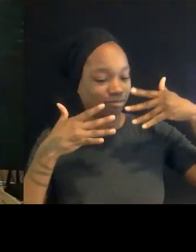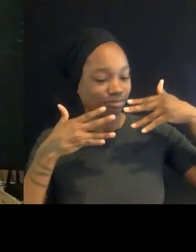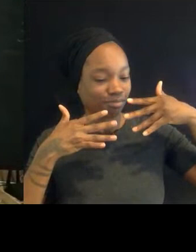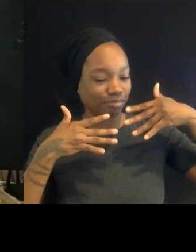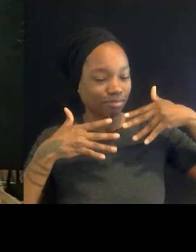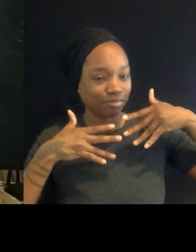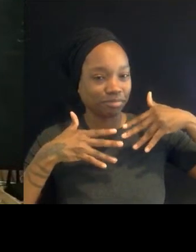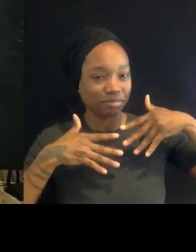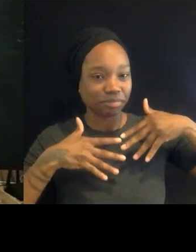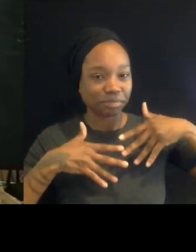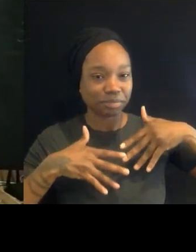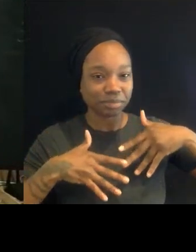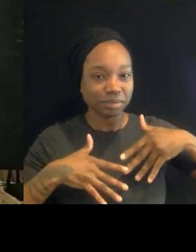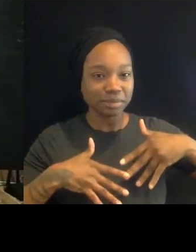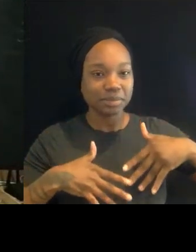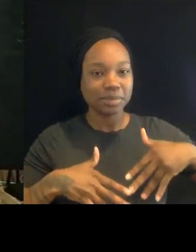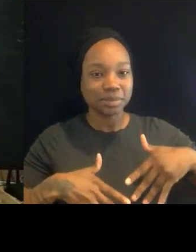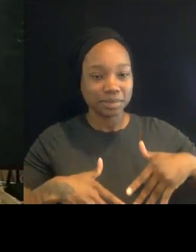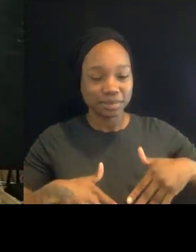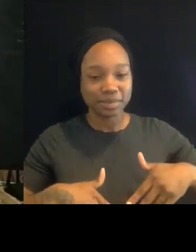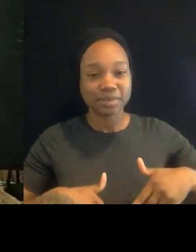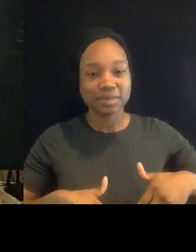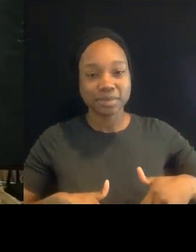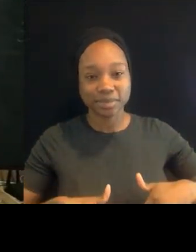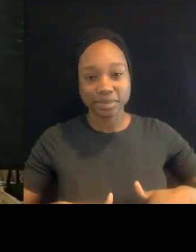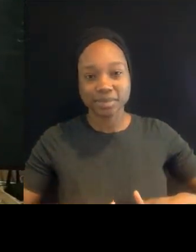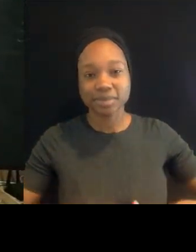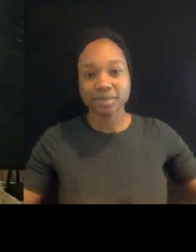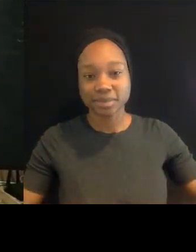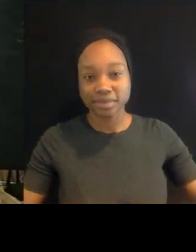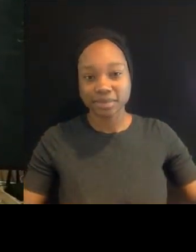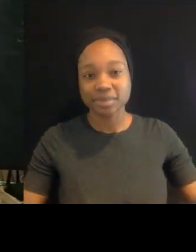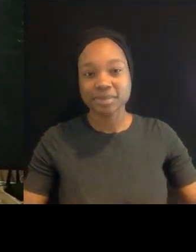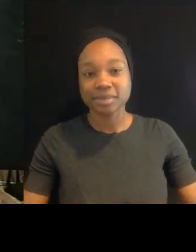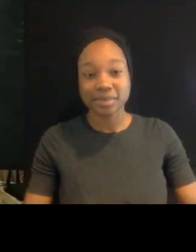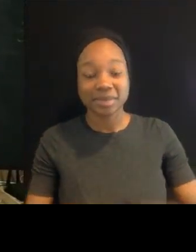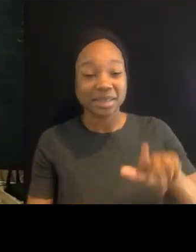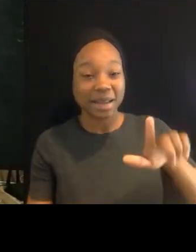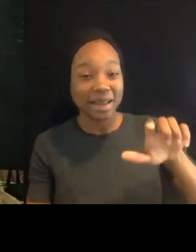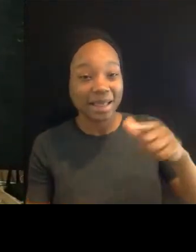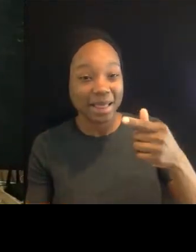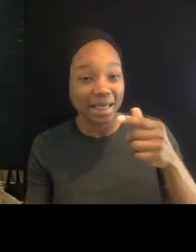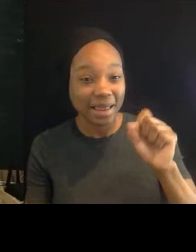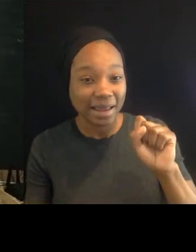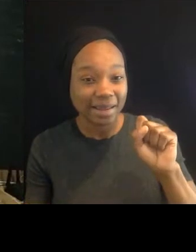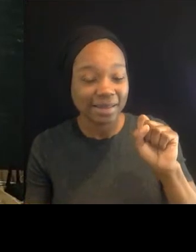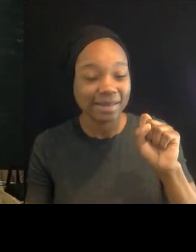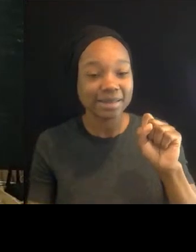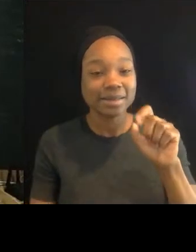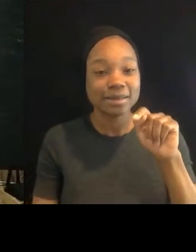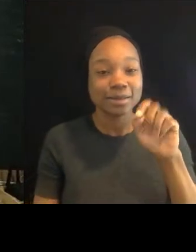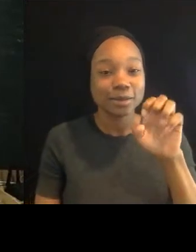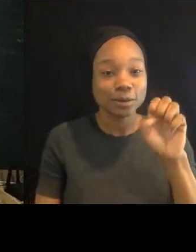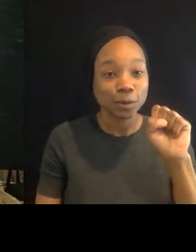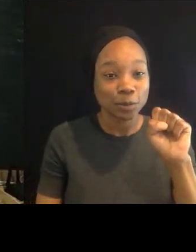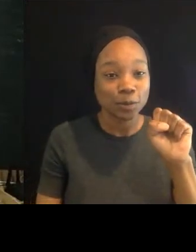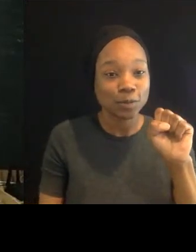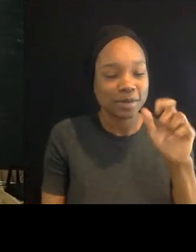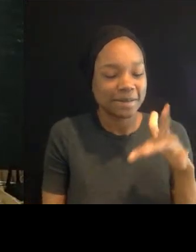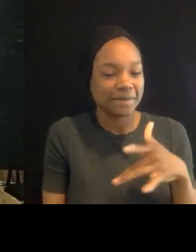legs, all the way down to your toes, you feel a release.